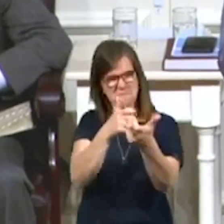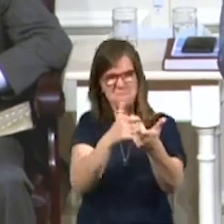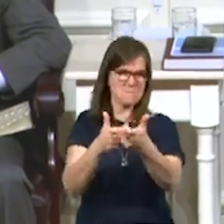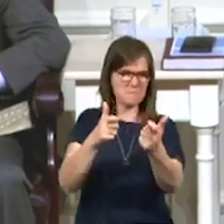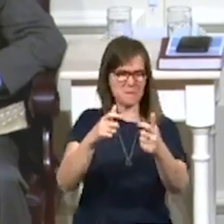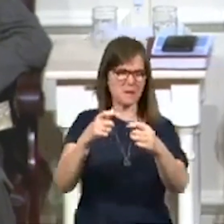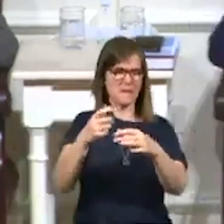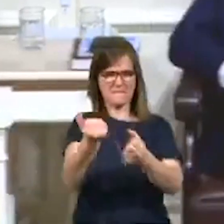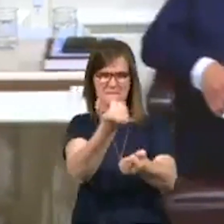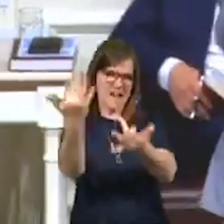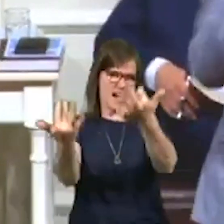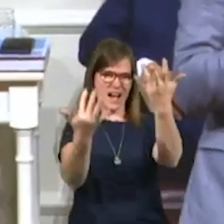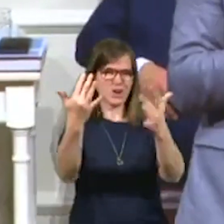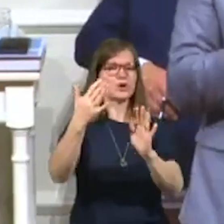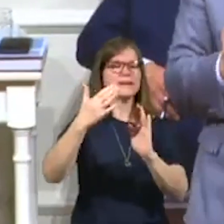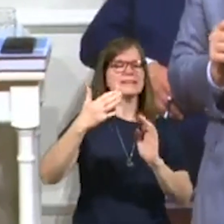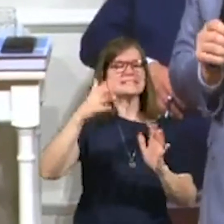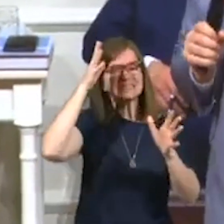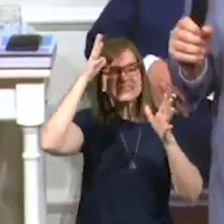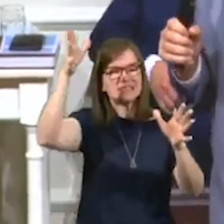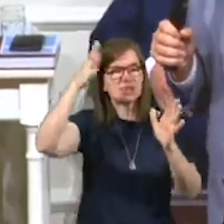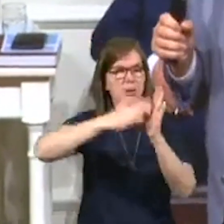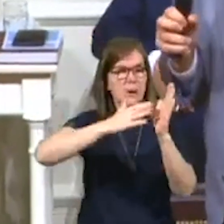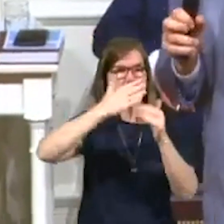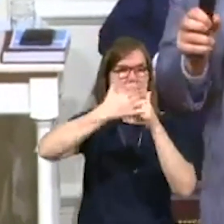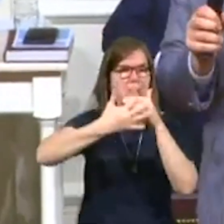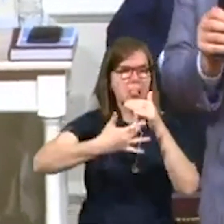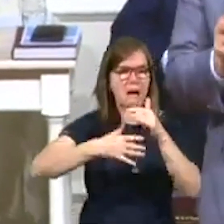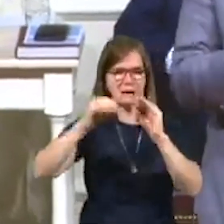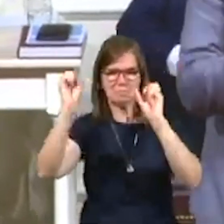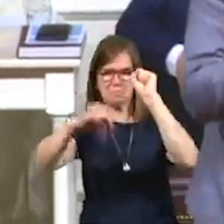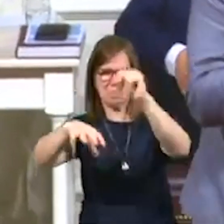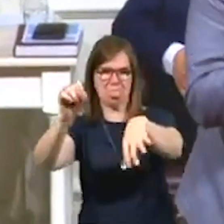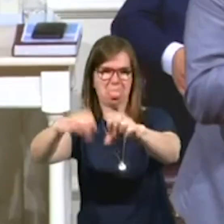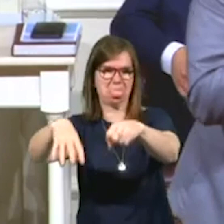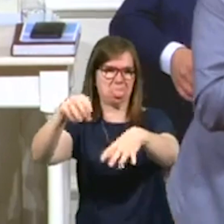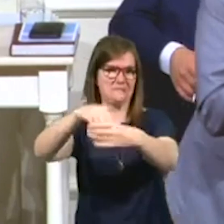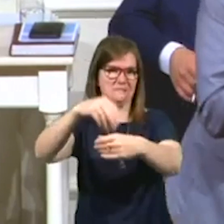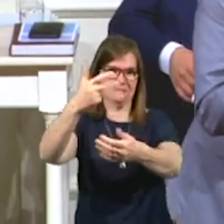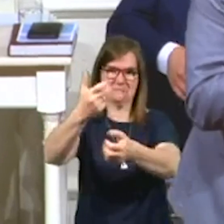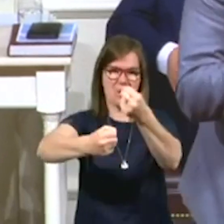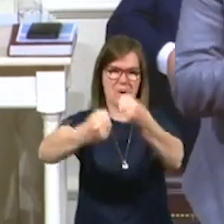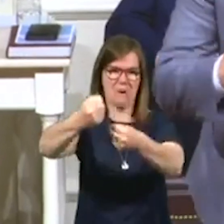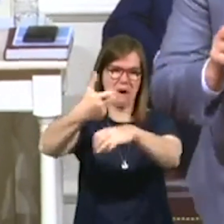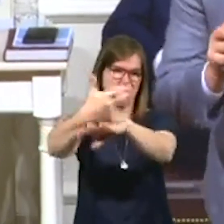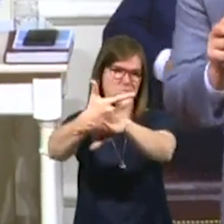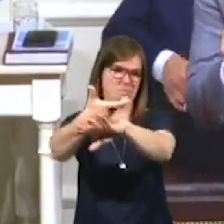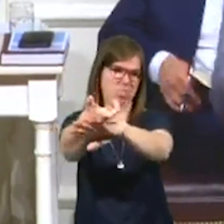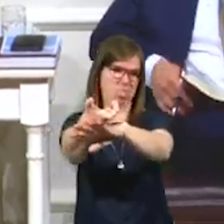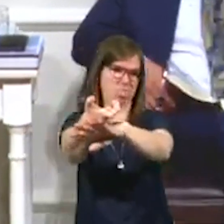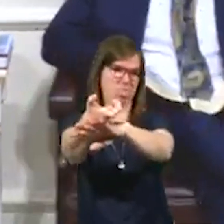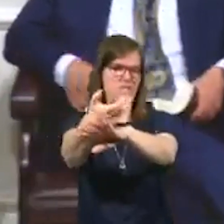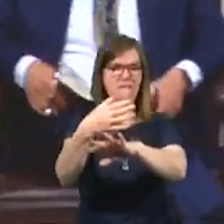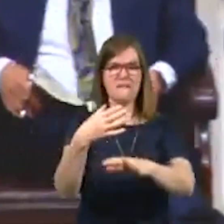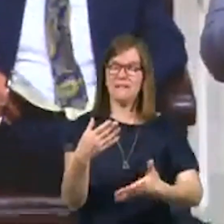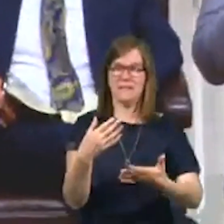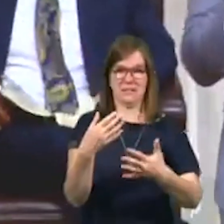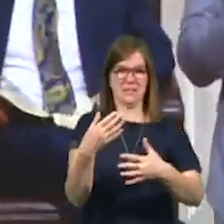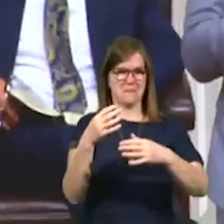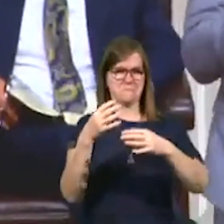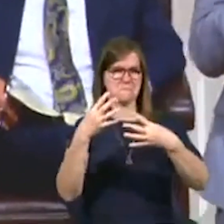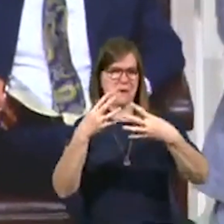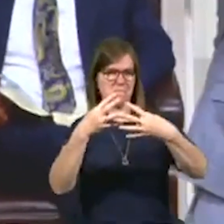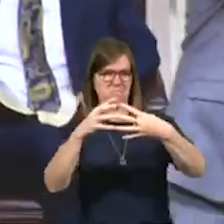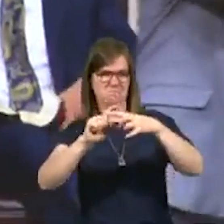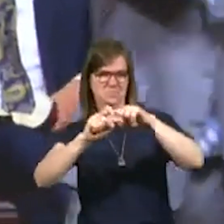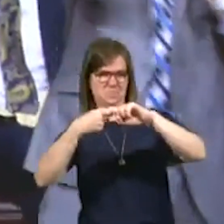on fire, took dear blood, put it inside. I mean, it was quite, quite riveting. Place it out front, put barbed wire around it.